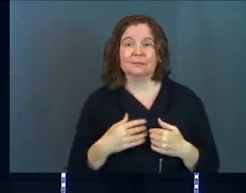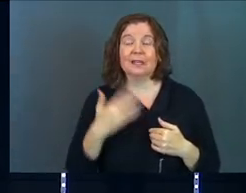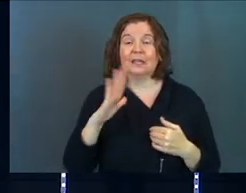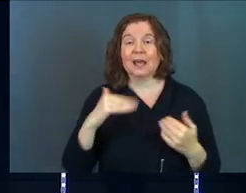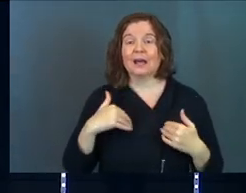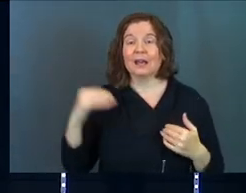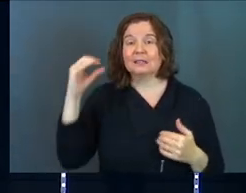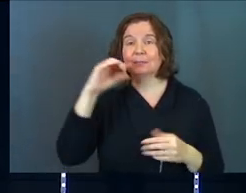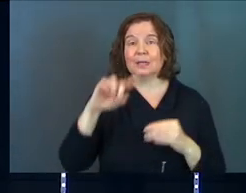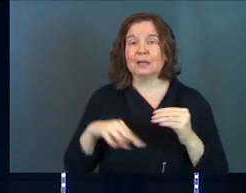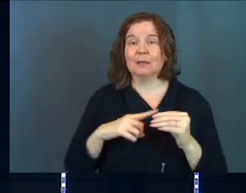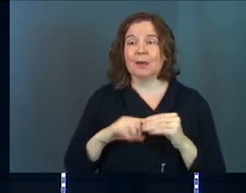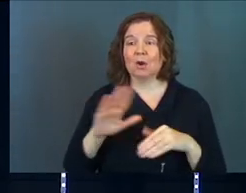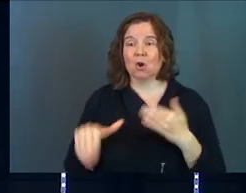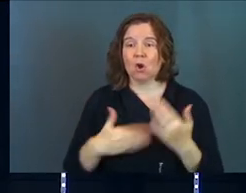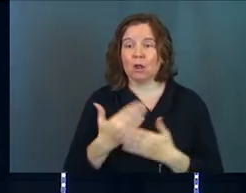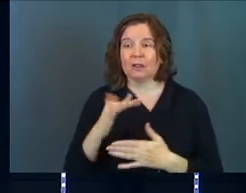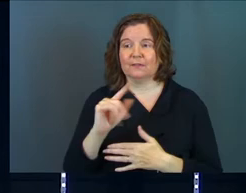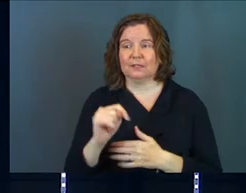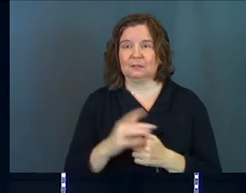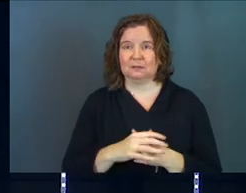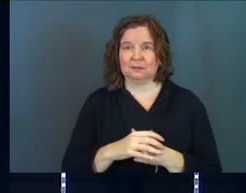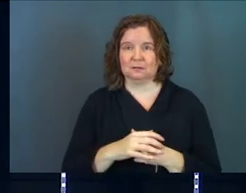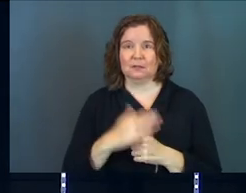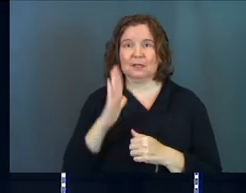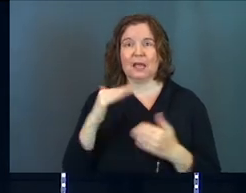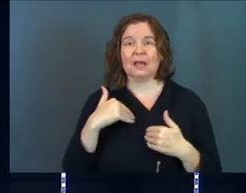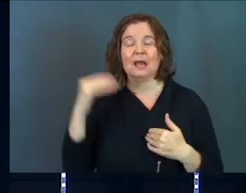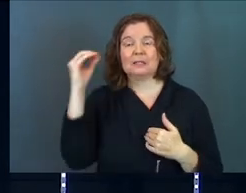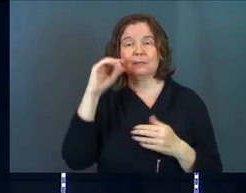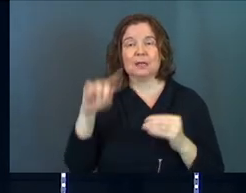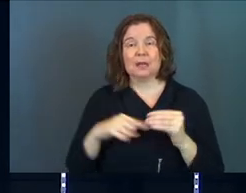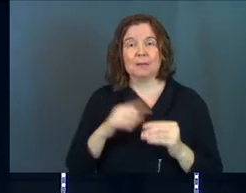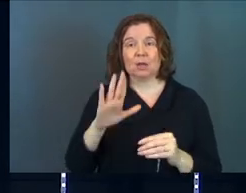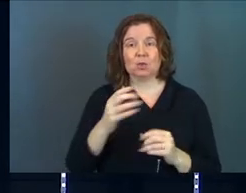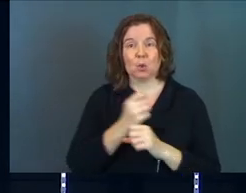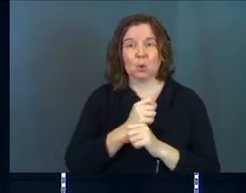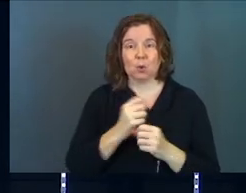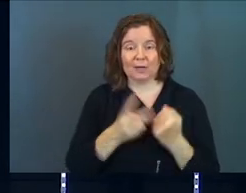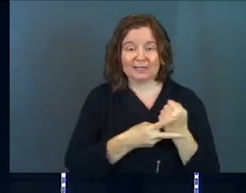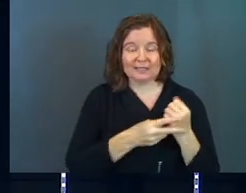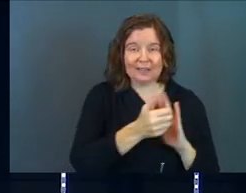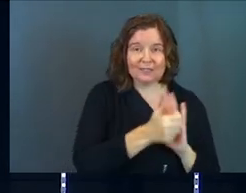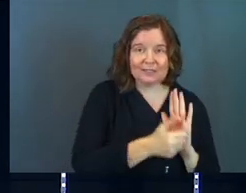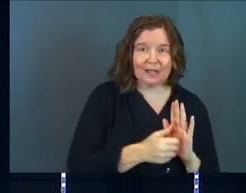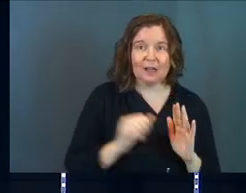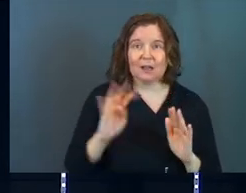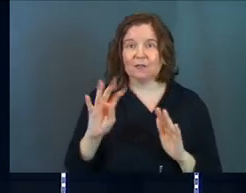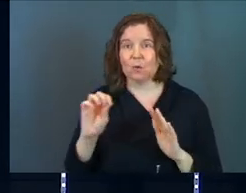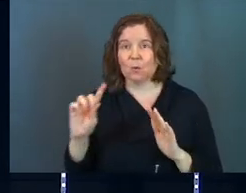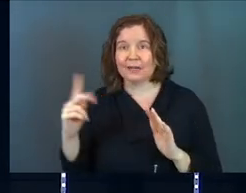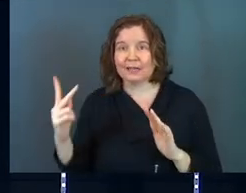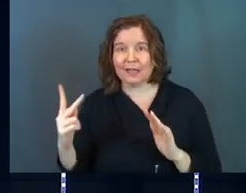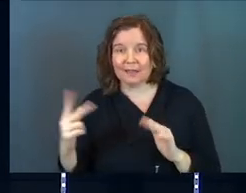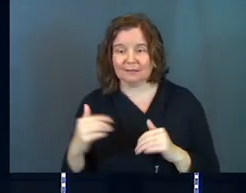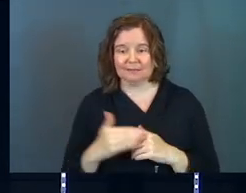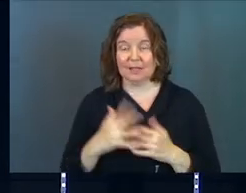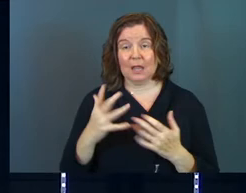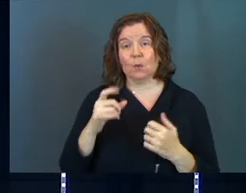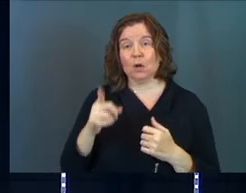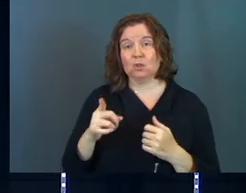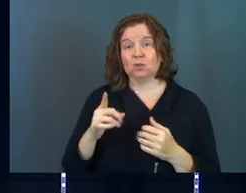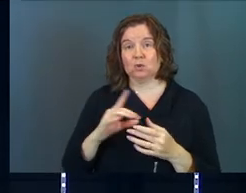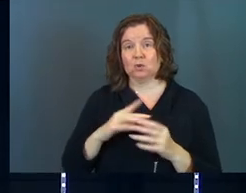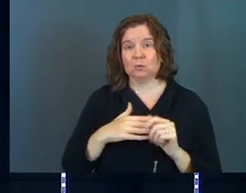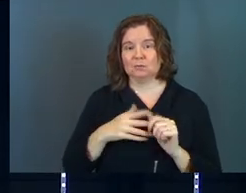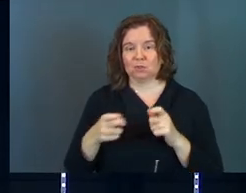God has an opinion about all of it. God has an opinion about your savings accounts and your 401ks and he wants